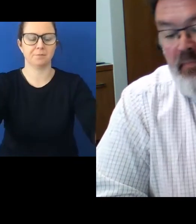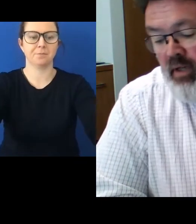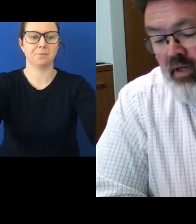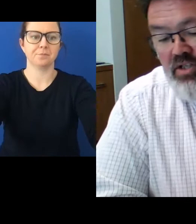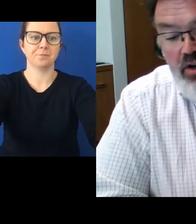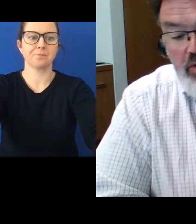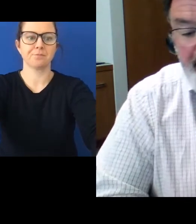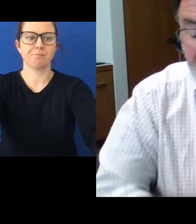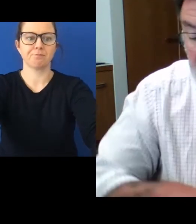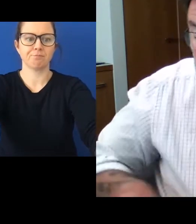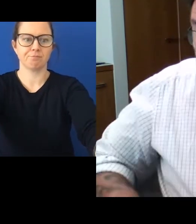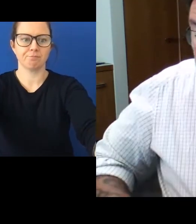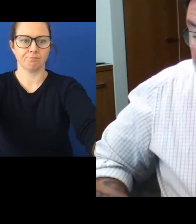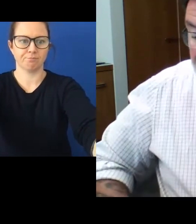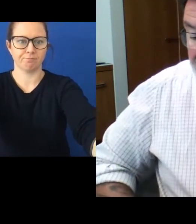So,